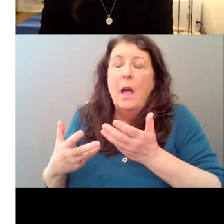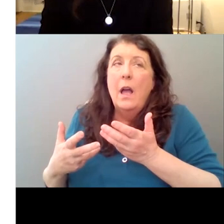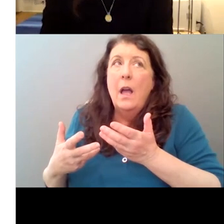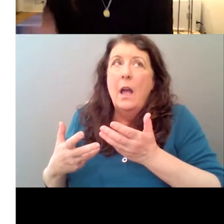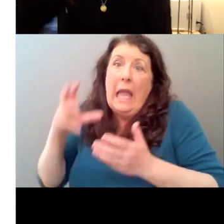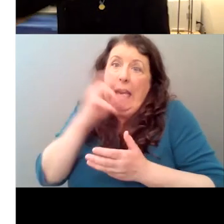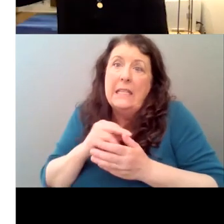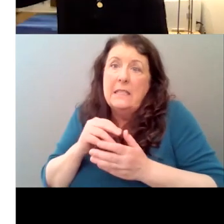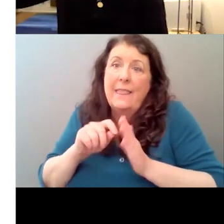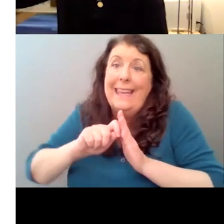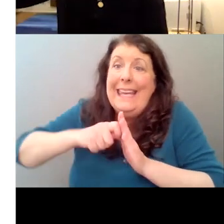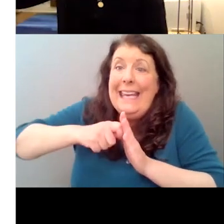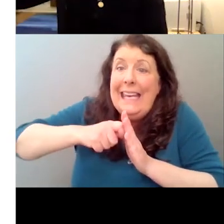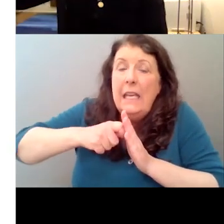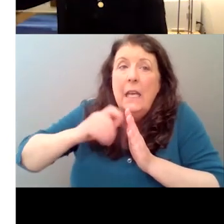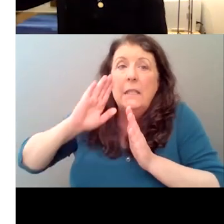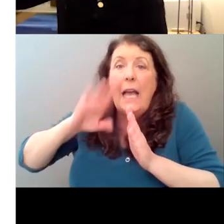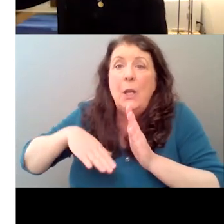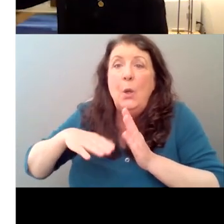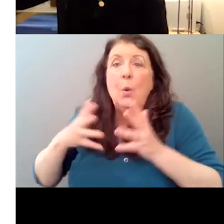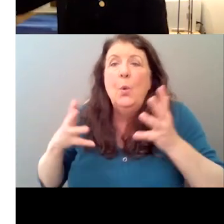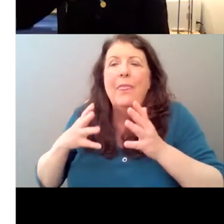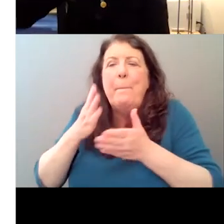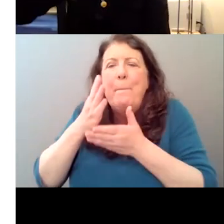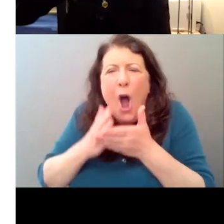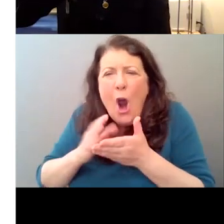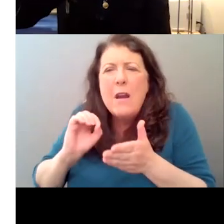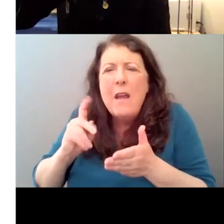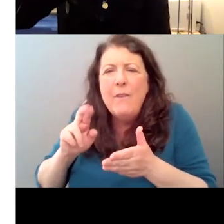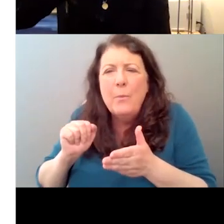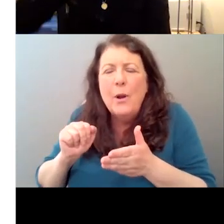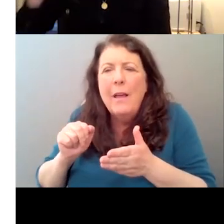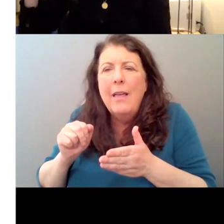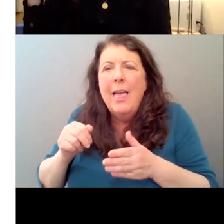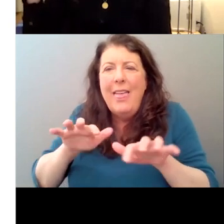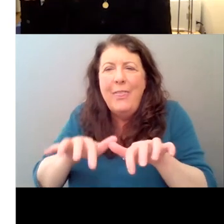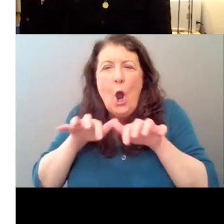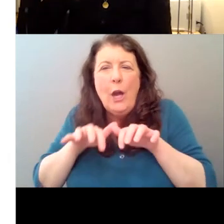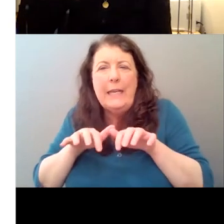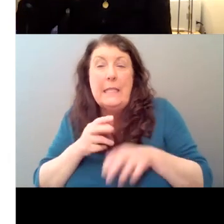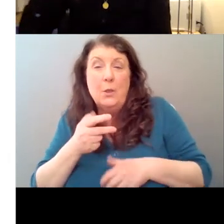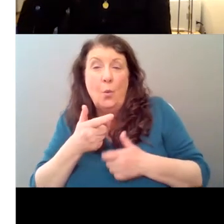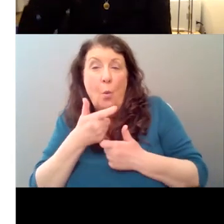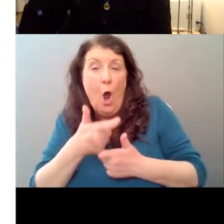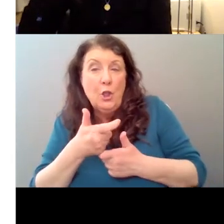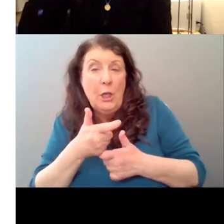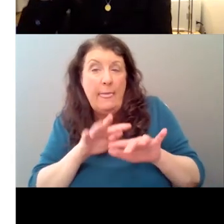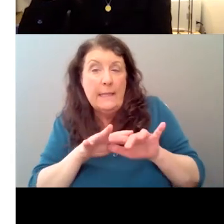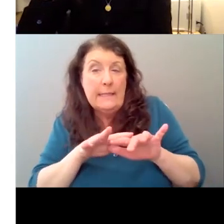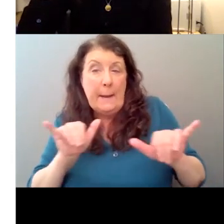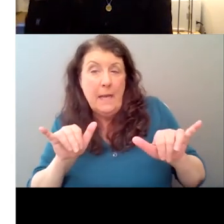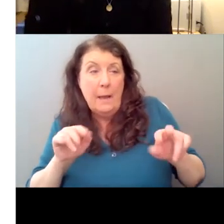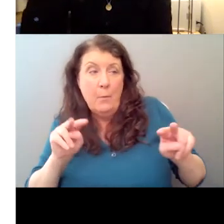sort of knew what they were actually watching and having a clock in my head of like real time